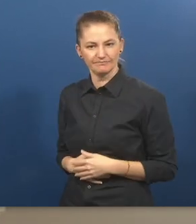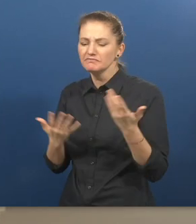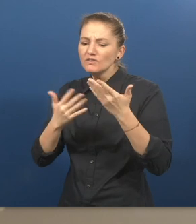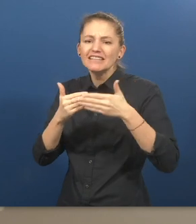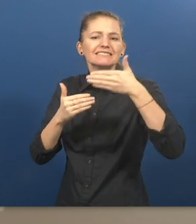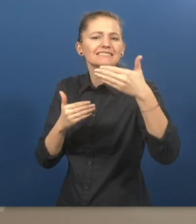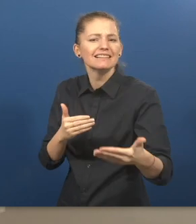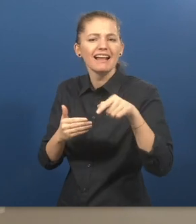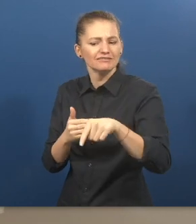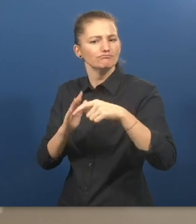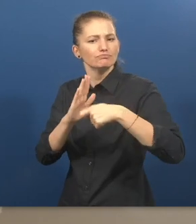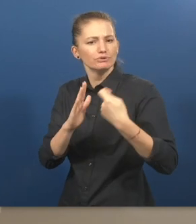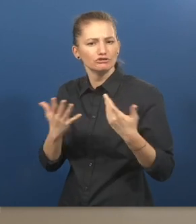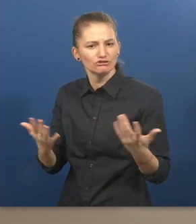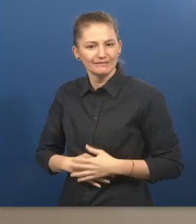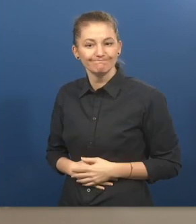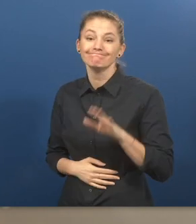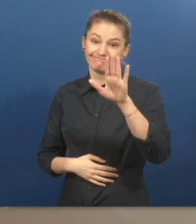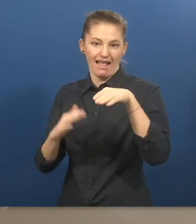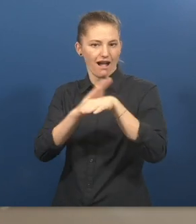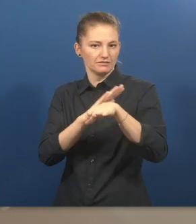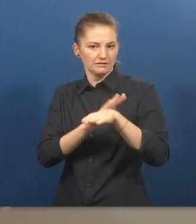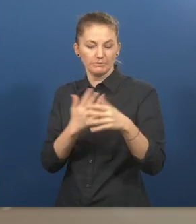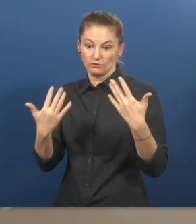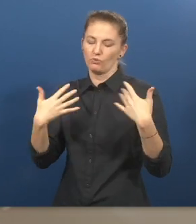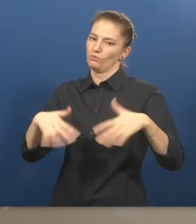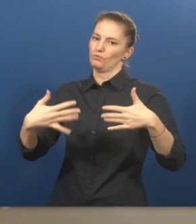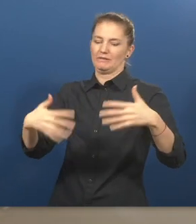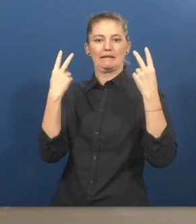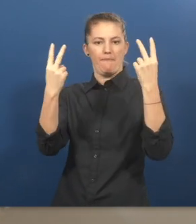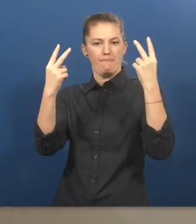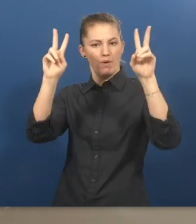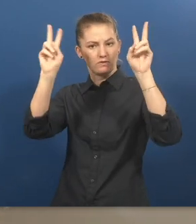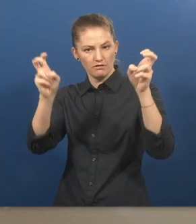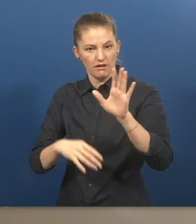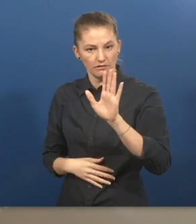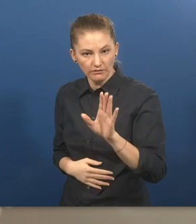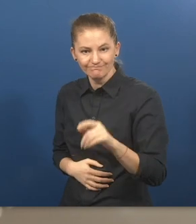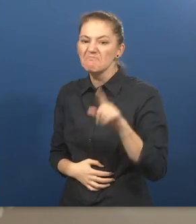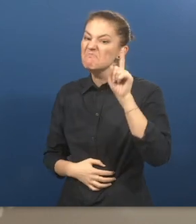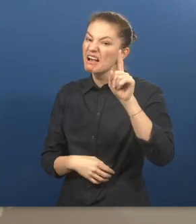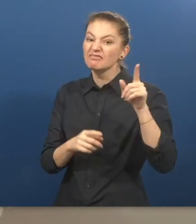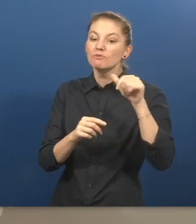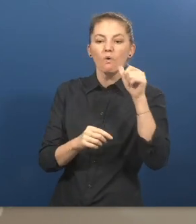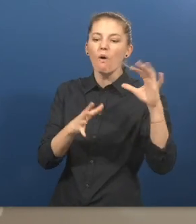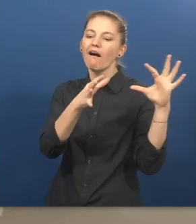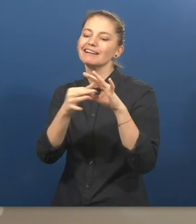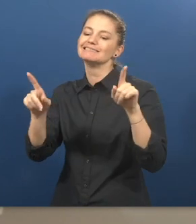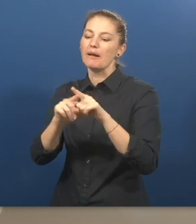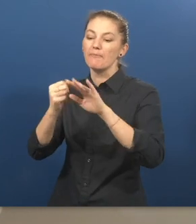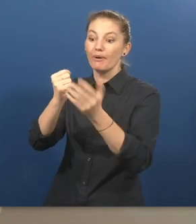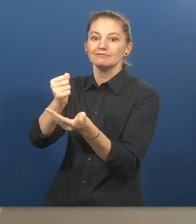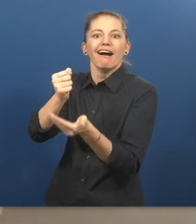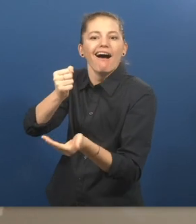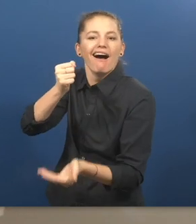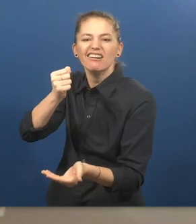Although accessibility is becoming a highlighted topic, this relevance does not always affect the budgets of larger enterprises